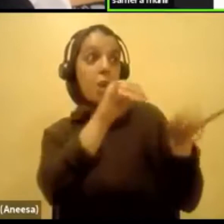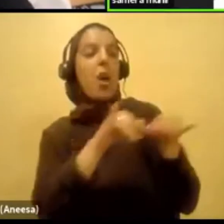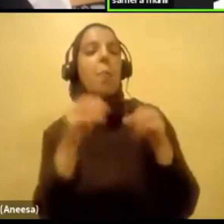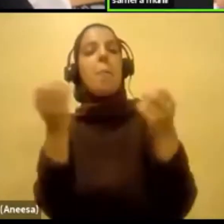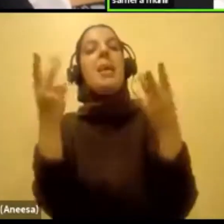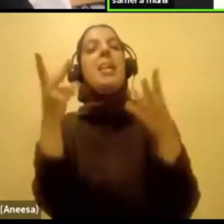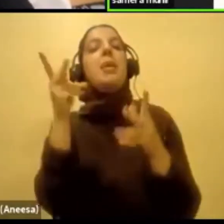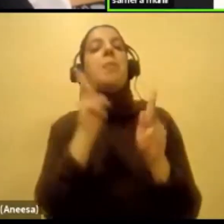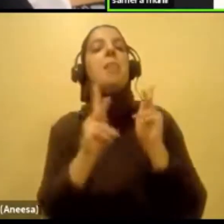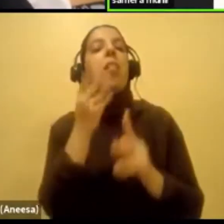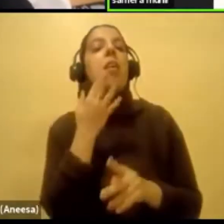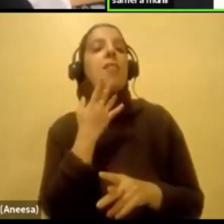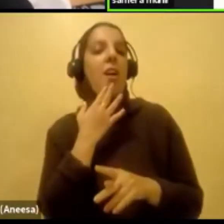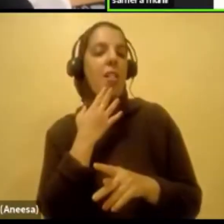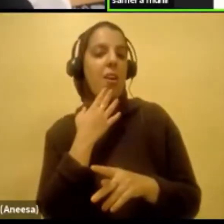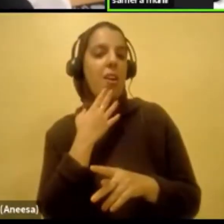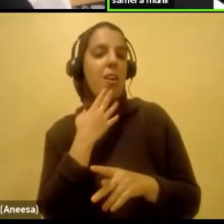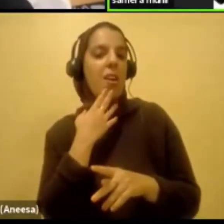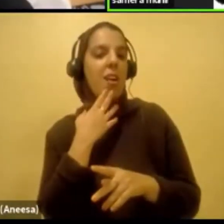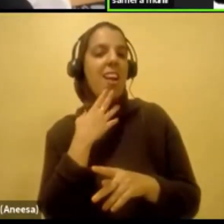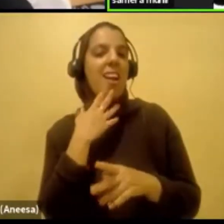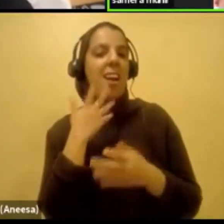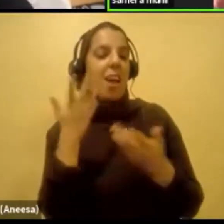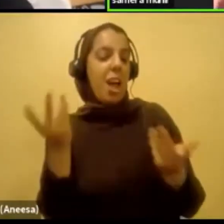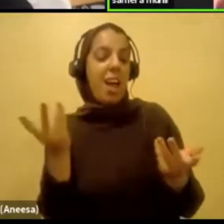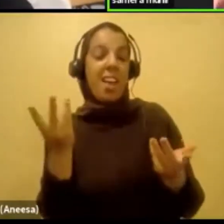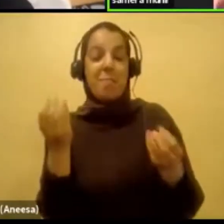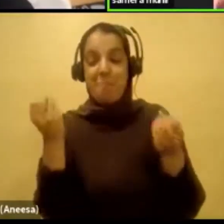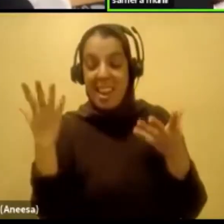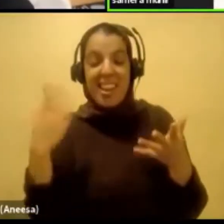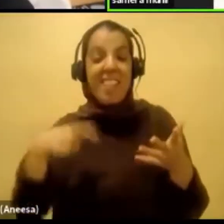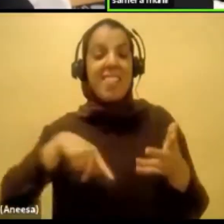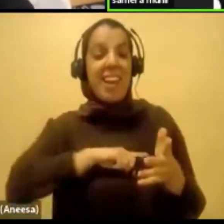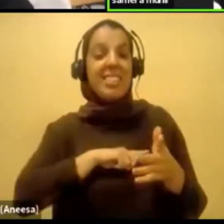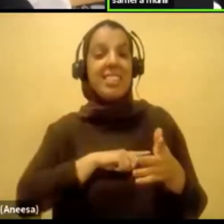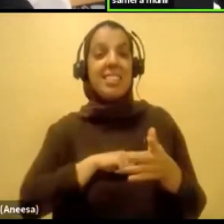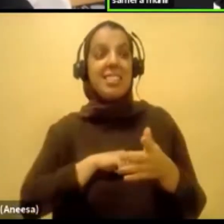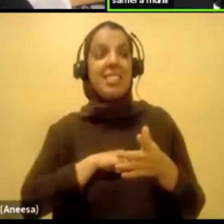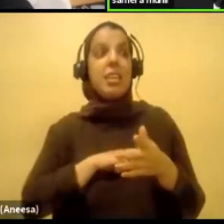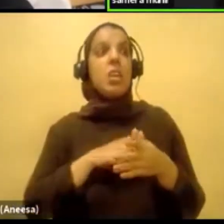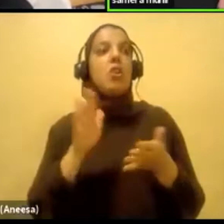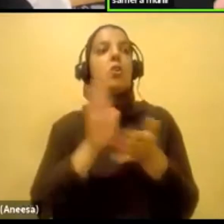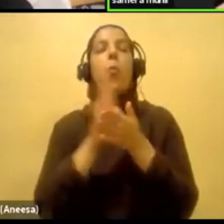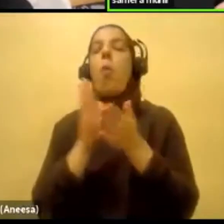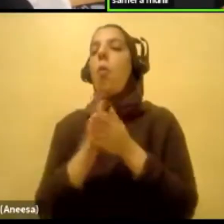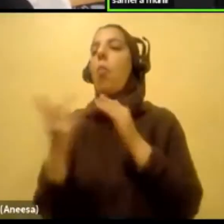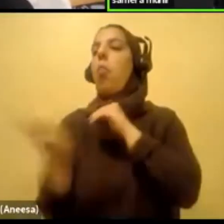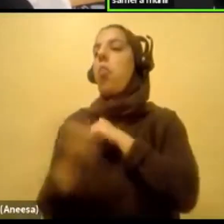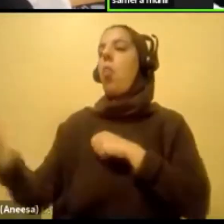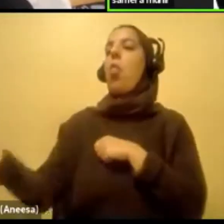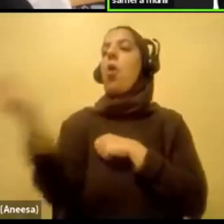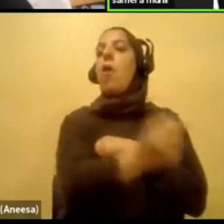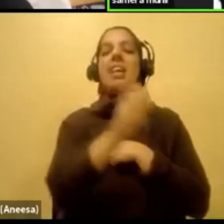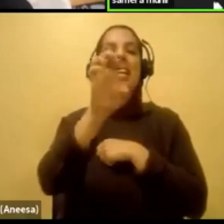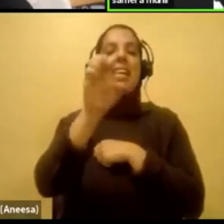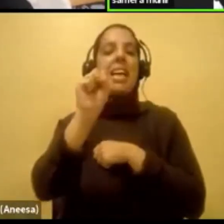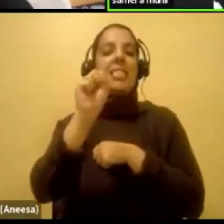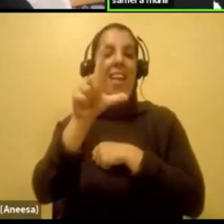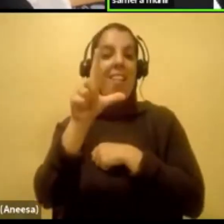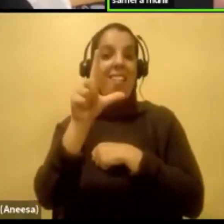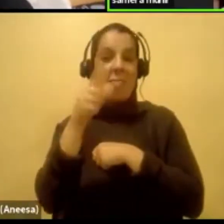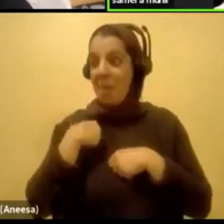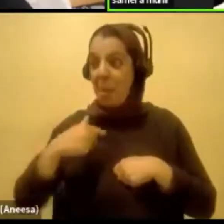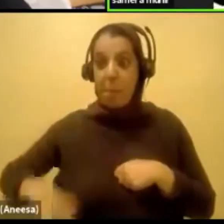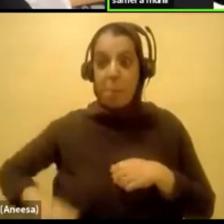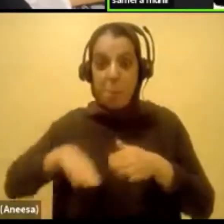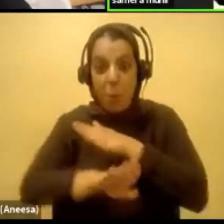color, and I was like, because I don't know. But like, a lot of us were thrown into ESL, even though I was born and raised here.